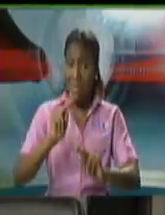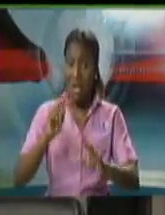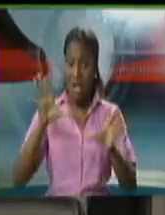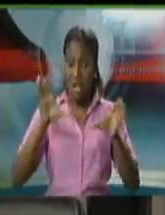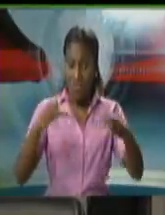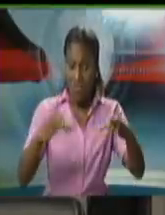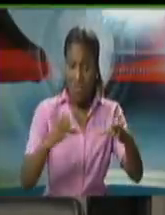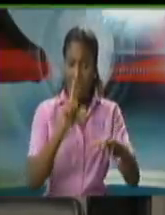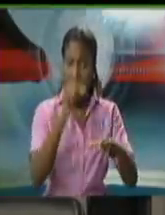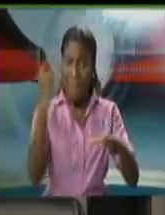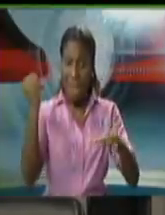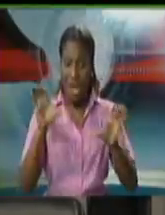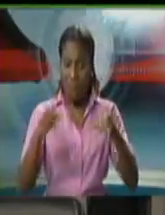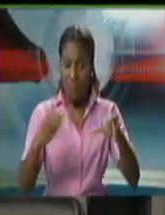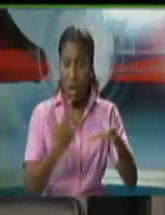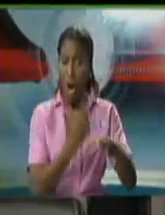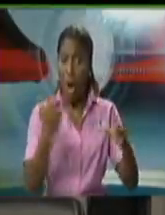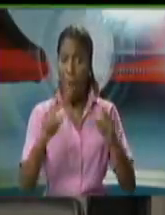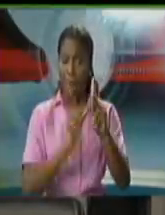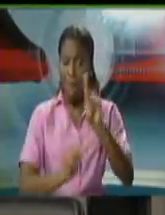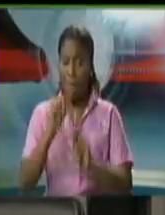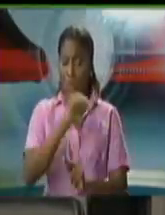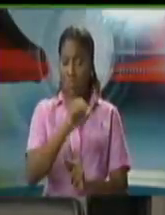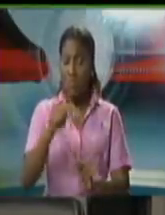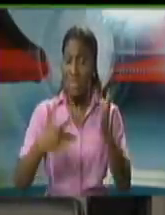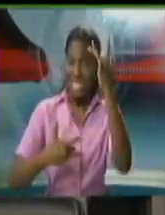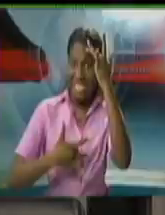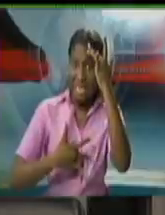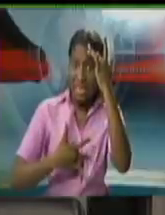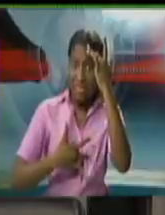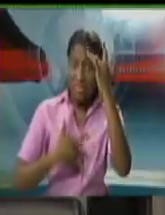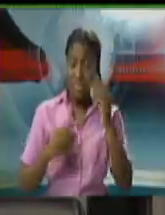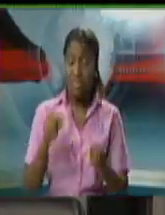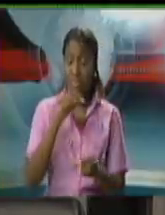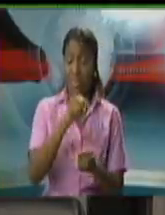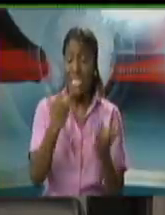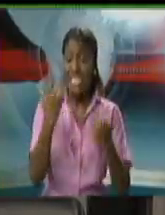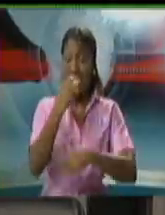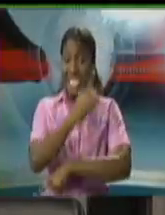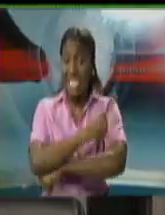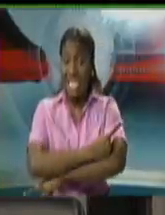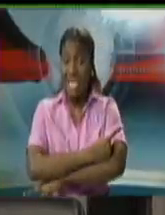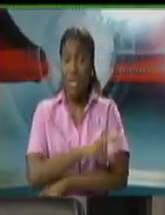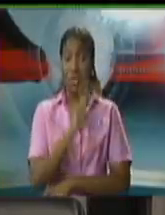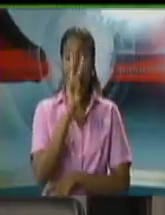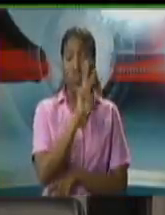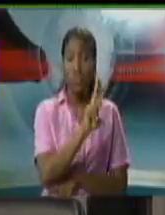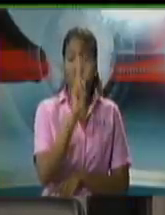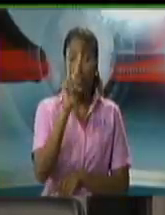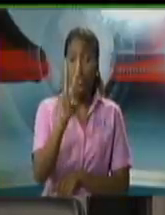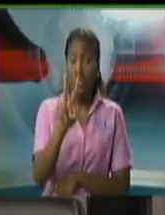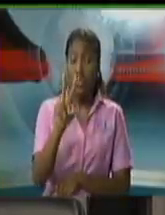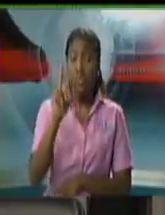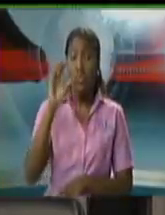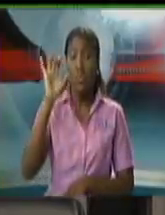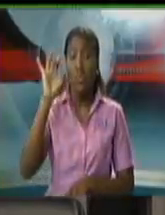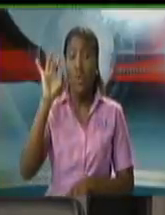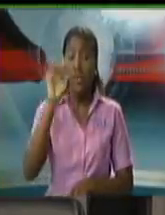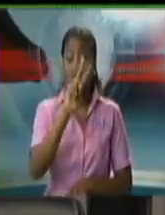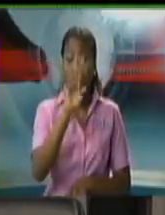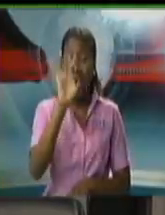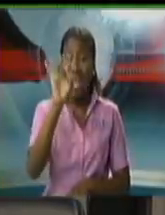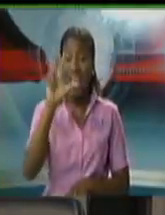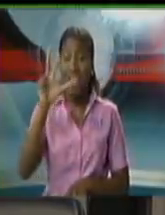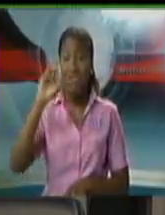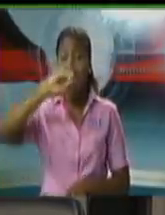persons. Today, that has gone up by 220% to 283